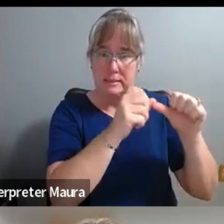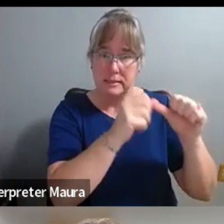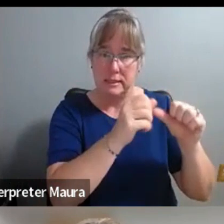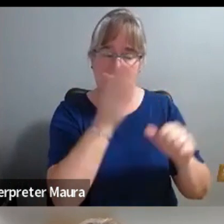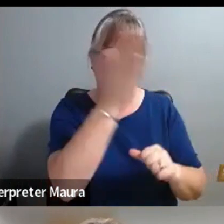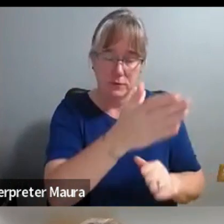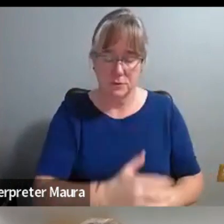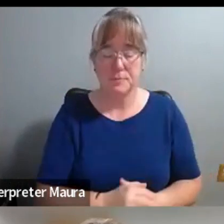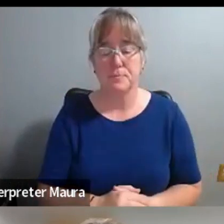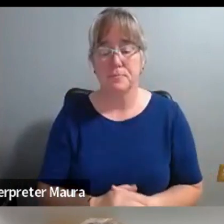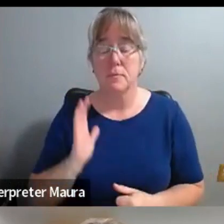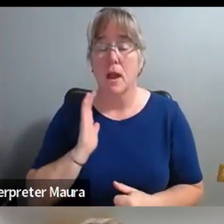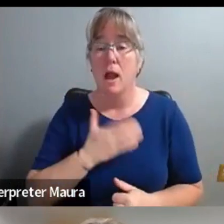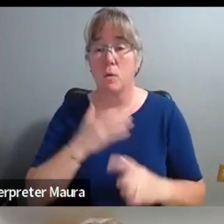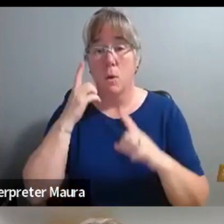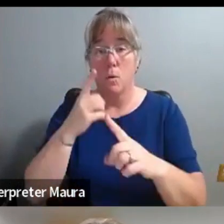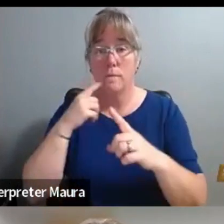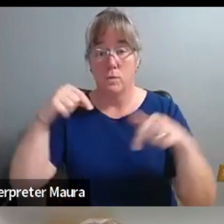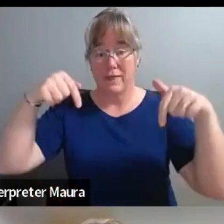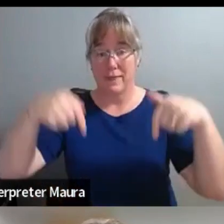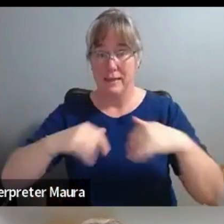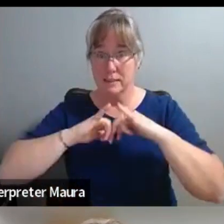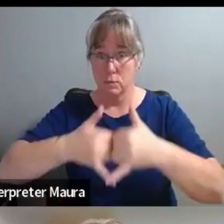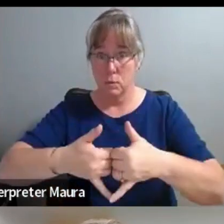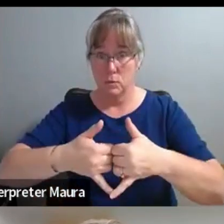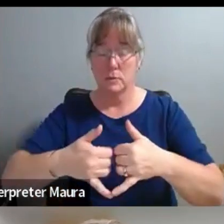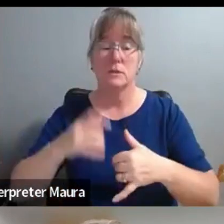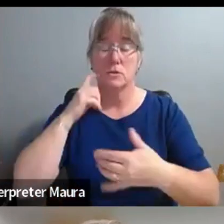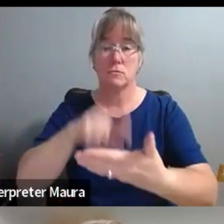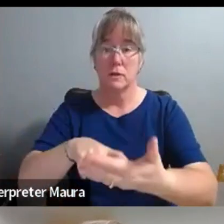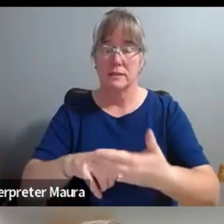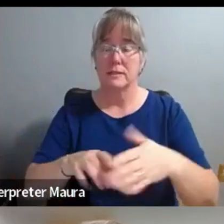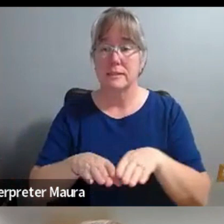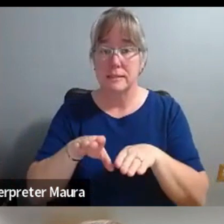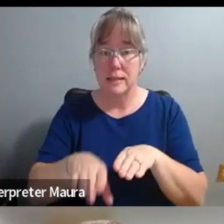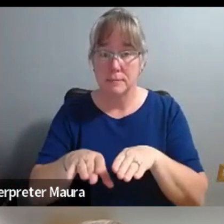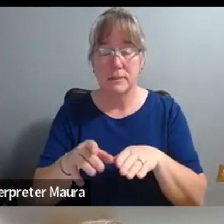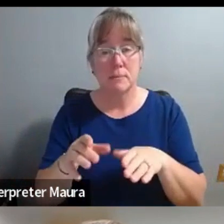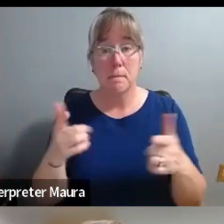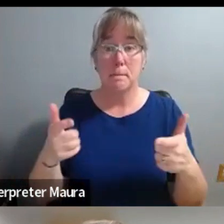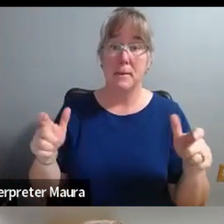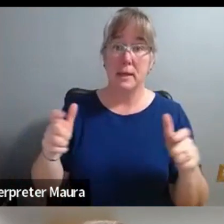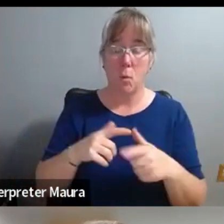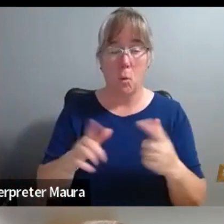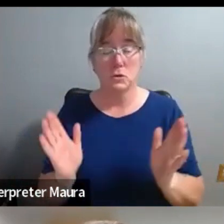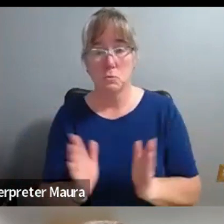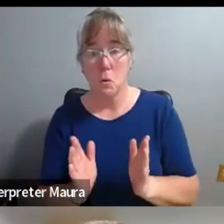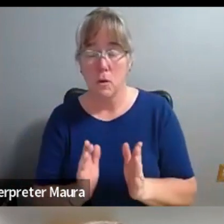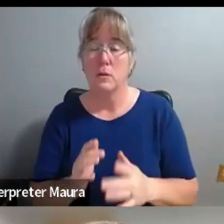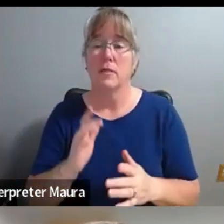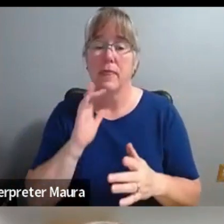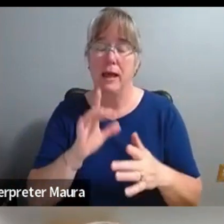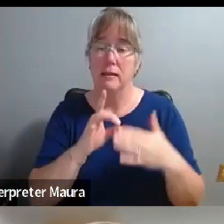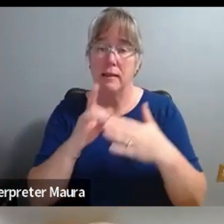Our goal with this category was to award steps taken, big or small, that have resulted in better support for